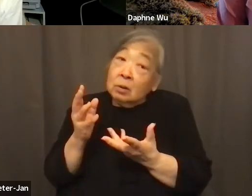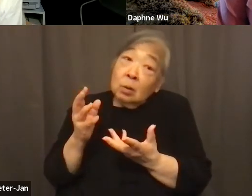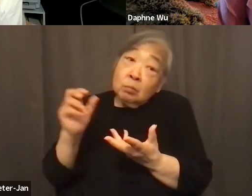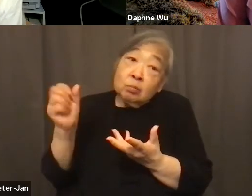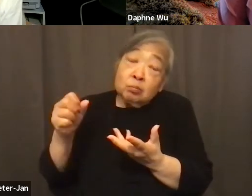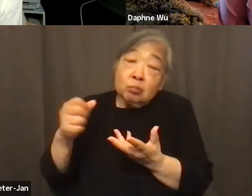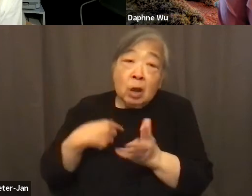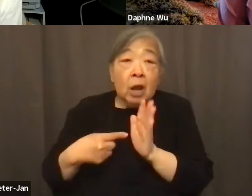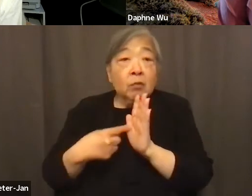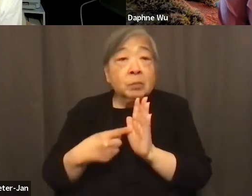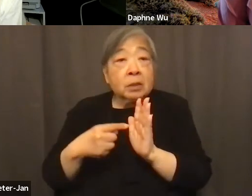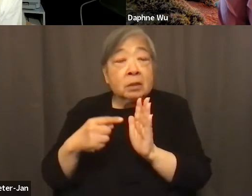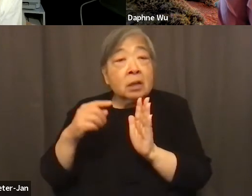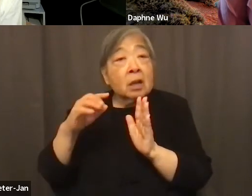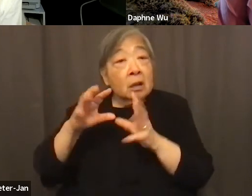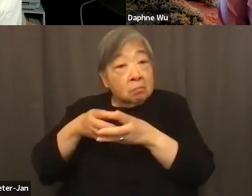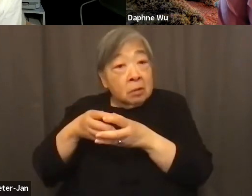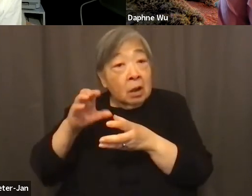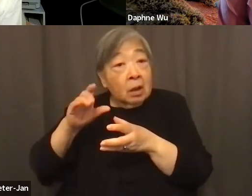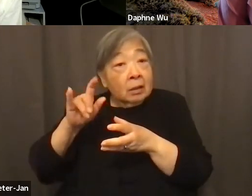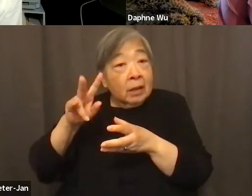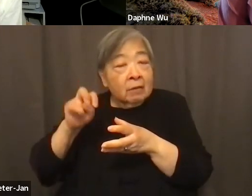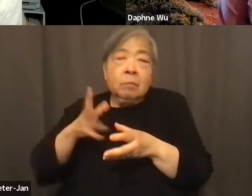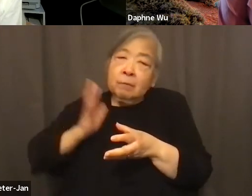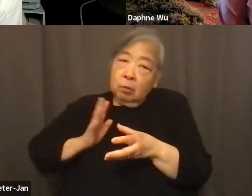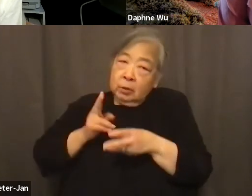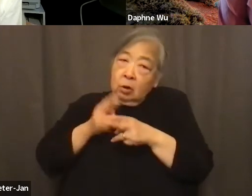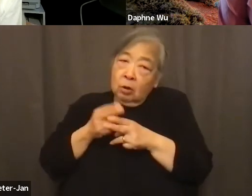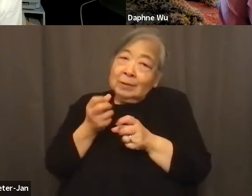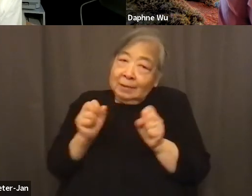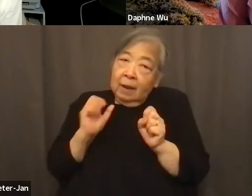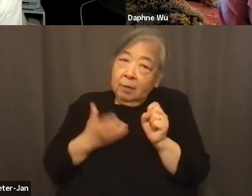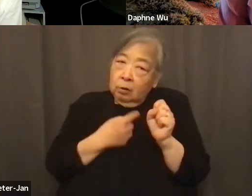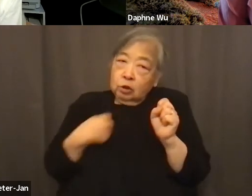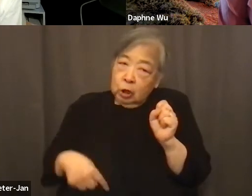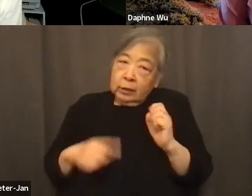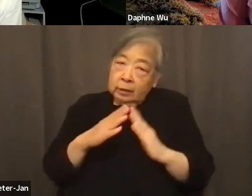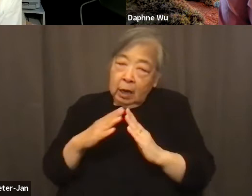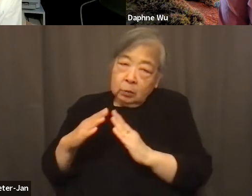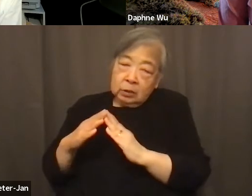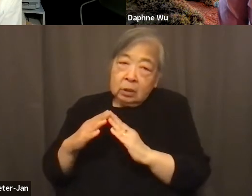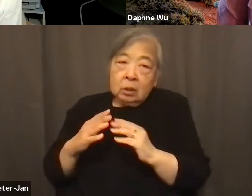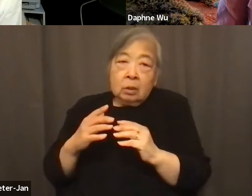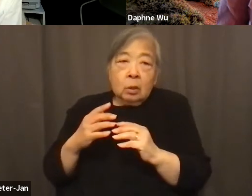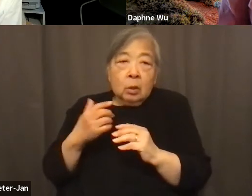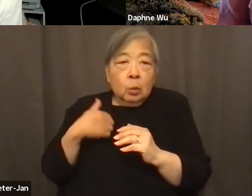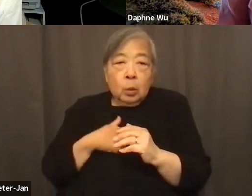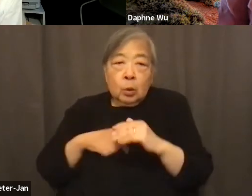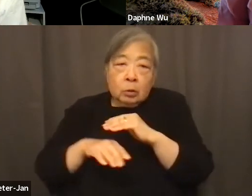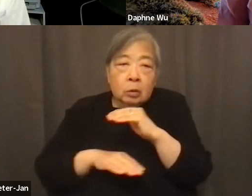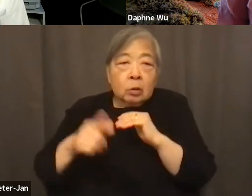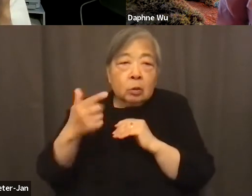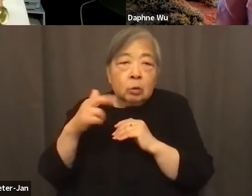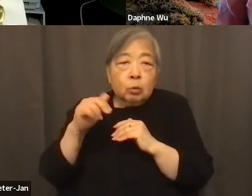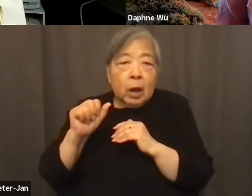I'm representing Cut Fruit Collective. We are formerly known as Saver Chinatowns. We are a grassroots organization